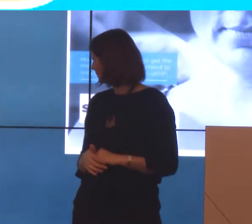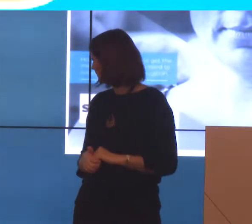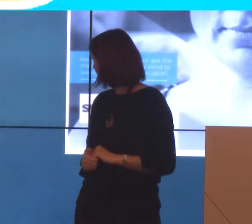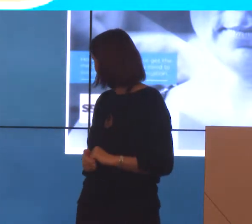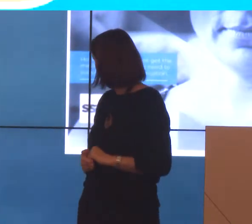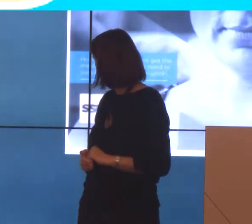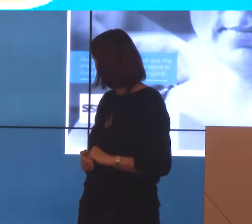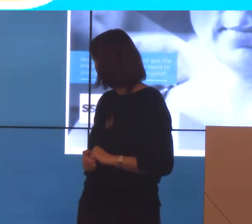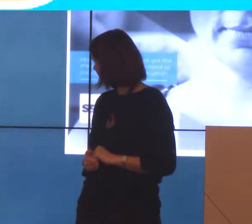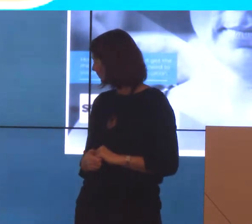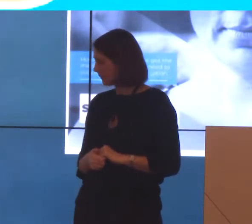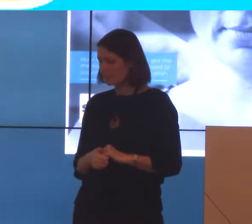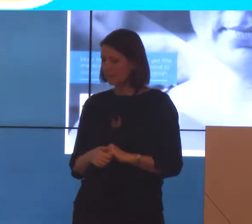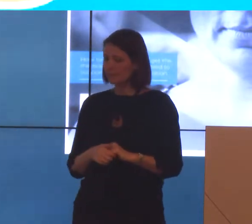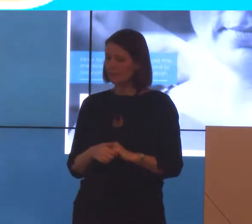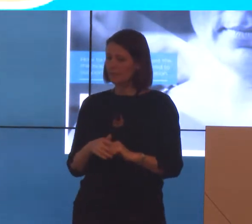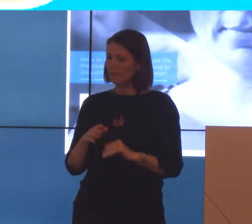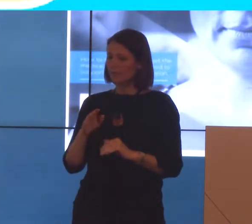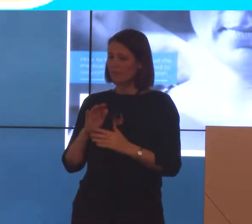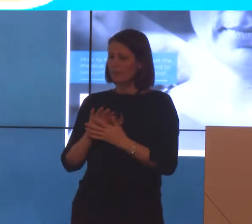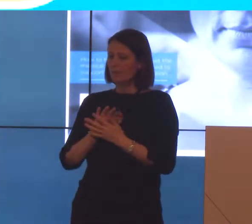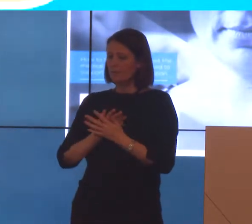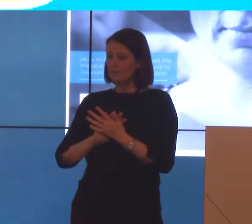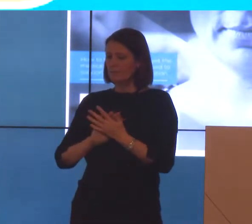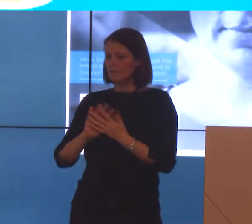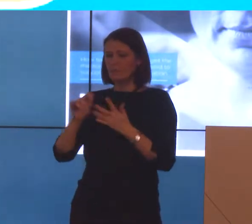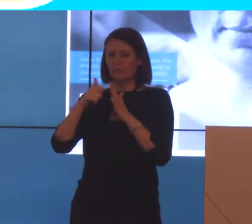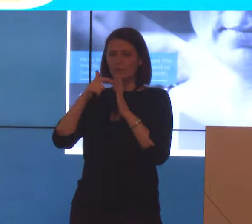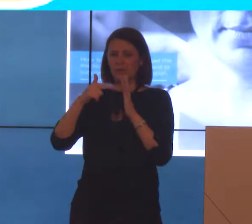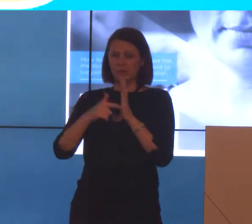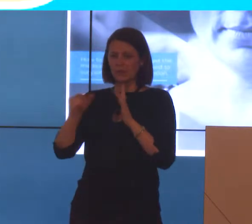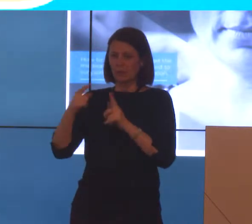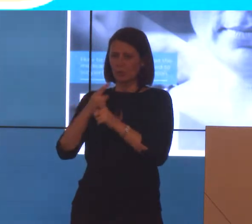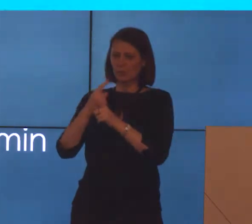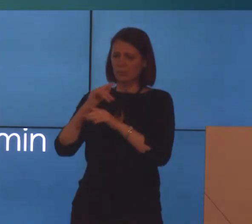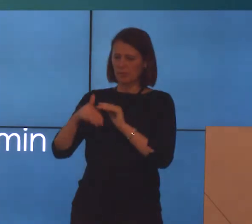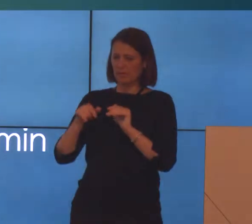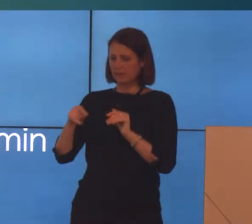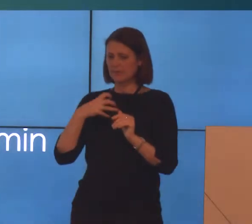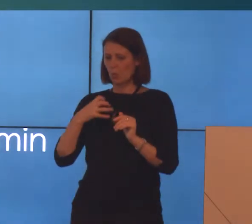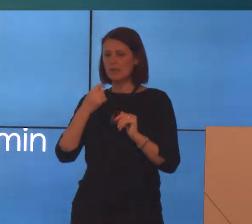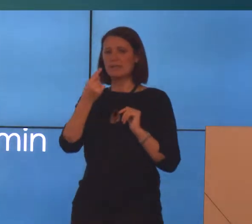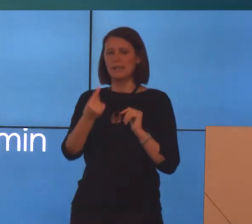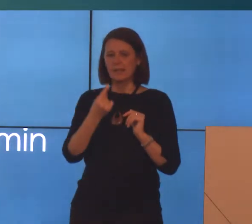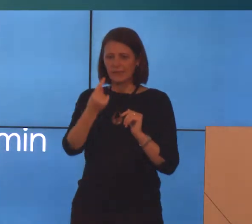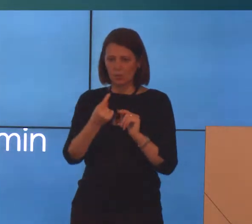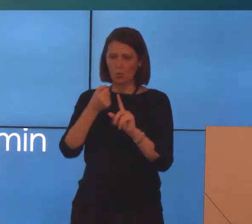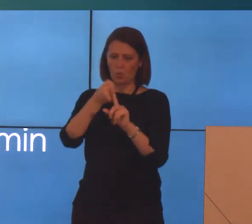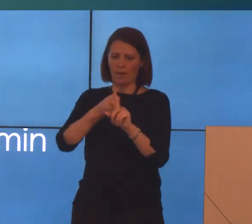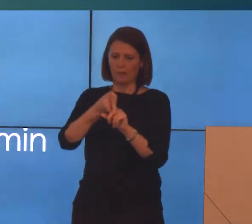And, sorry, just before I turn the page, I guess this kit that we're talking about is more of an individual advocacy